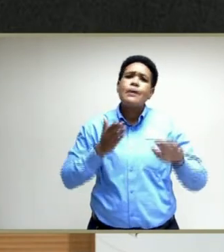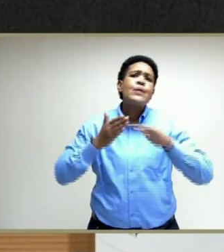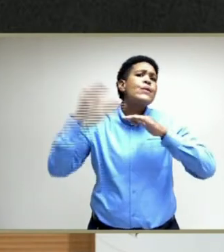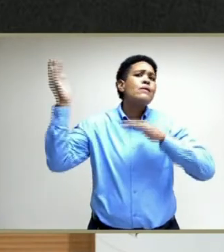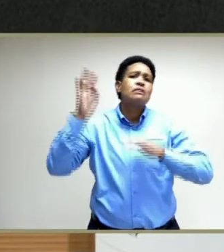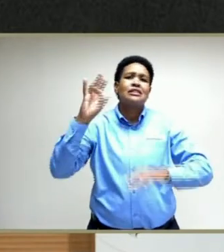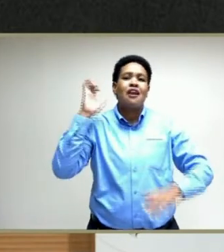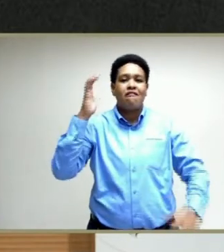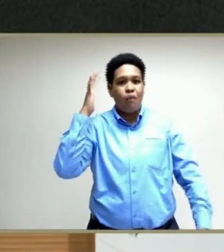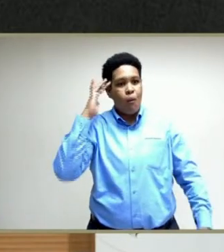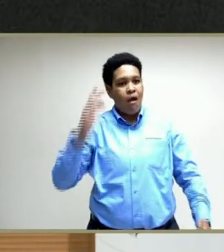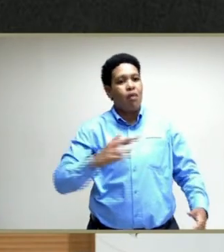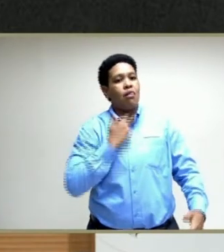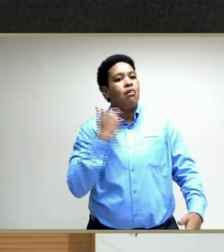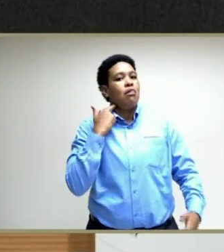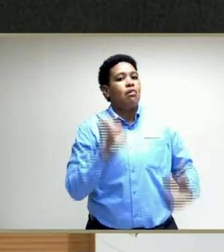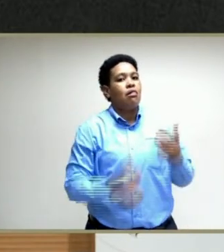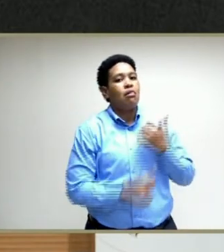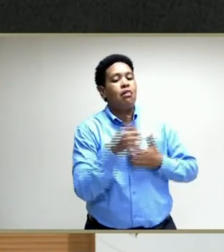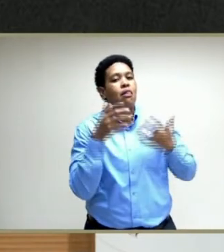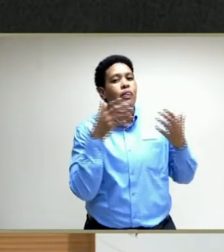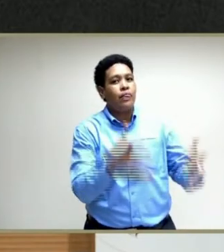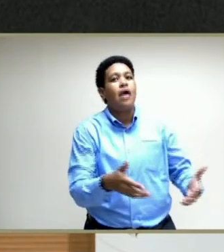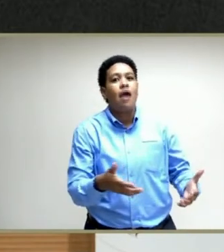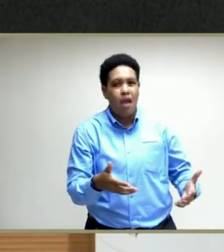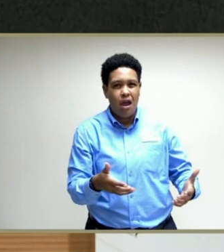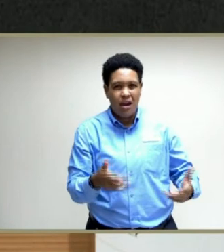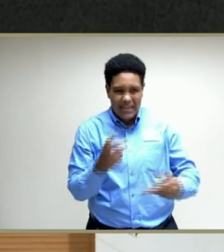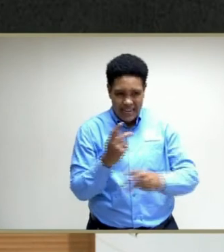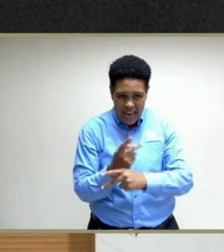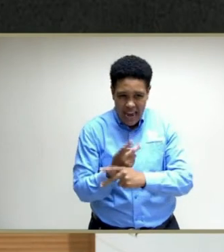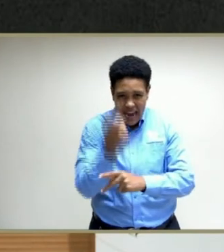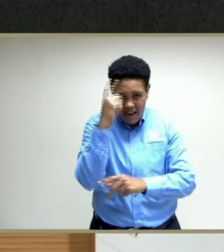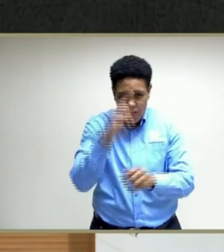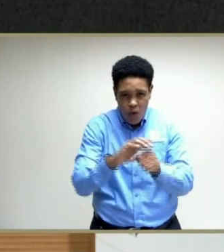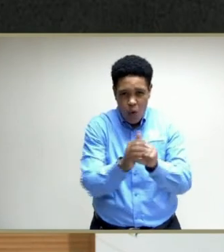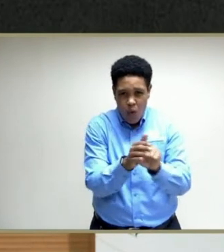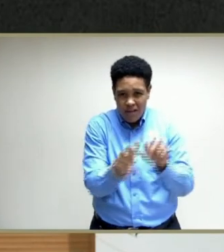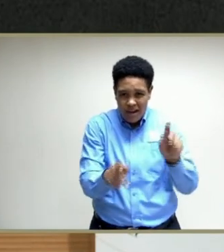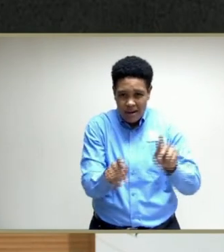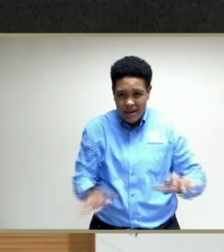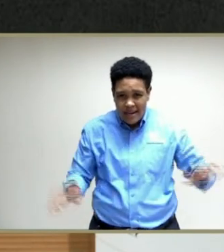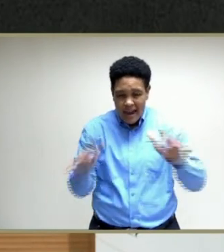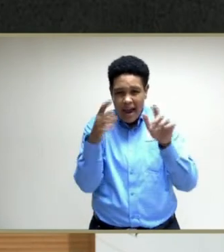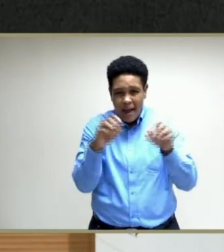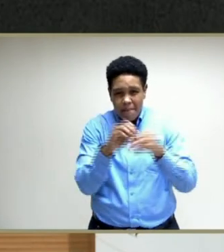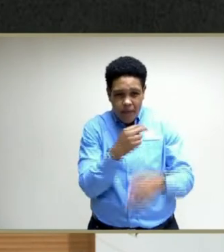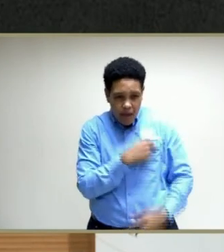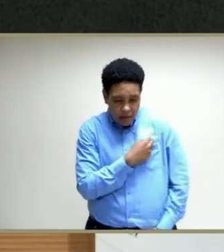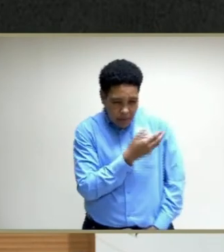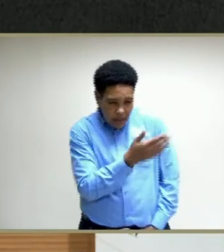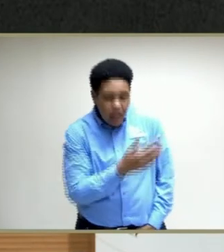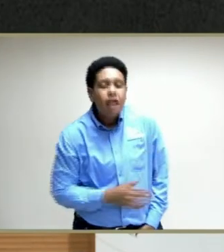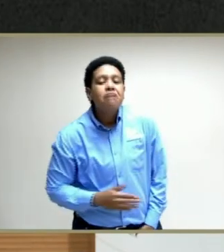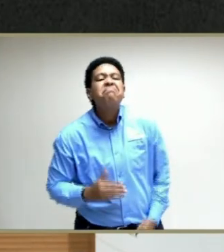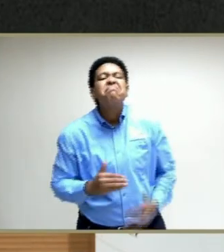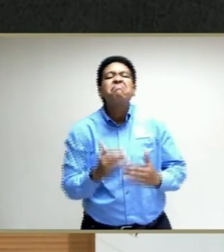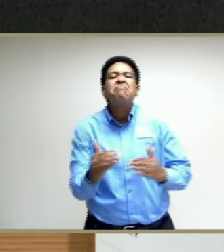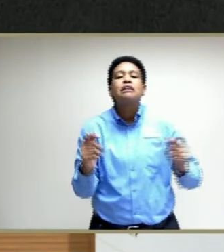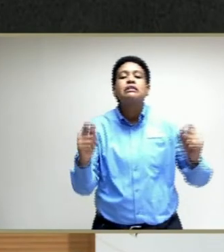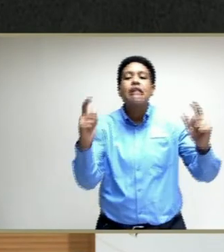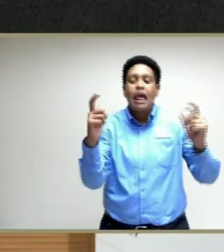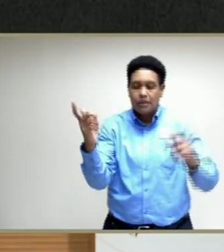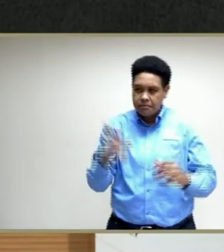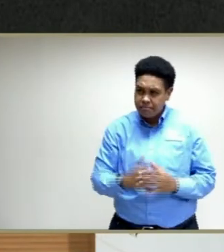threat to the care for COVID patients in our hospitals. Next slide. Next slide.